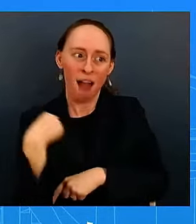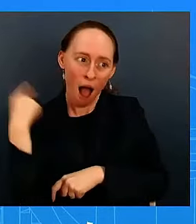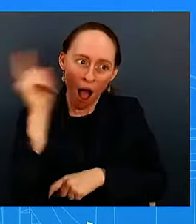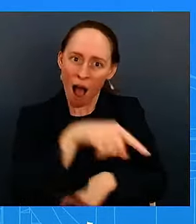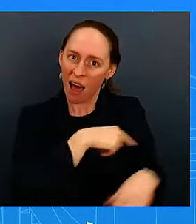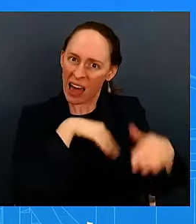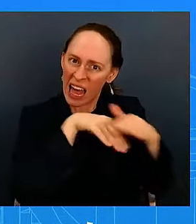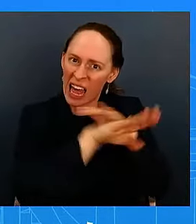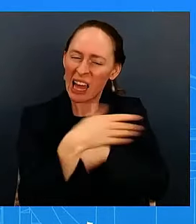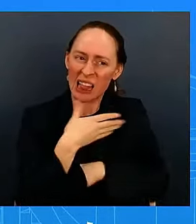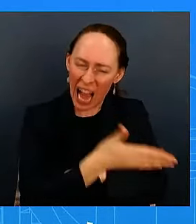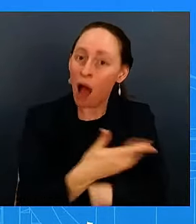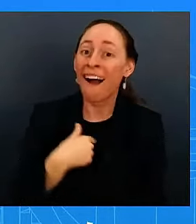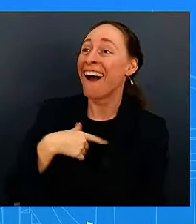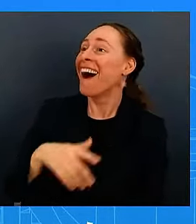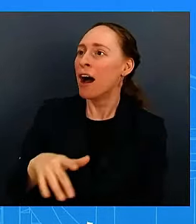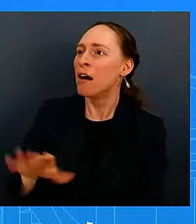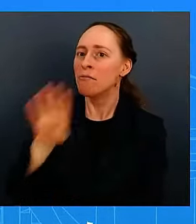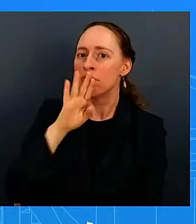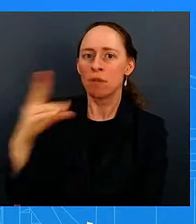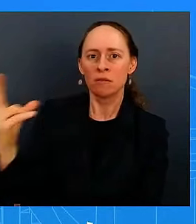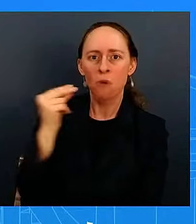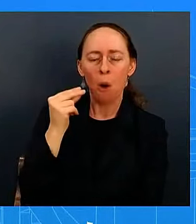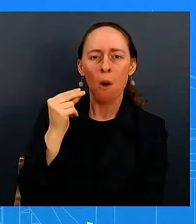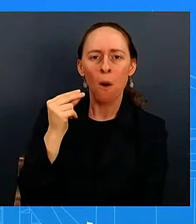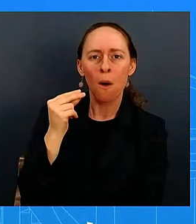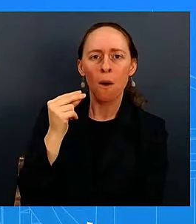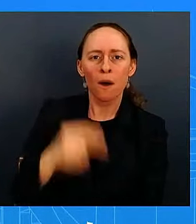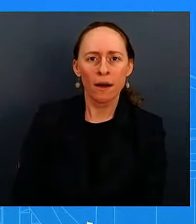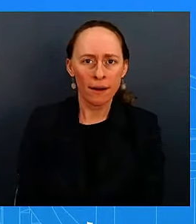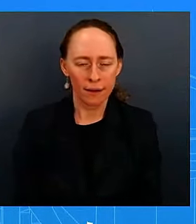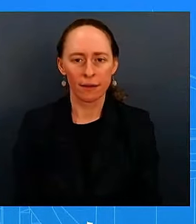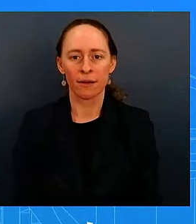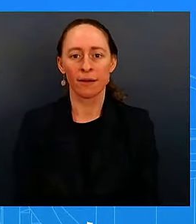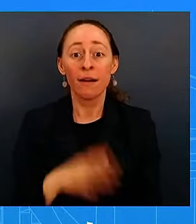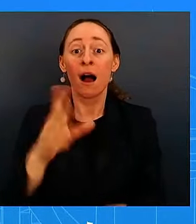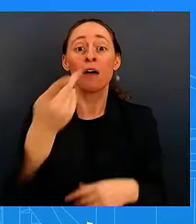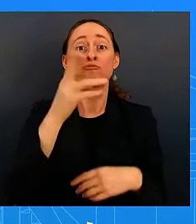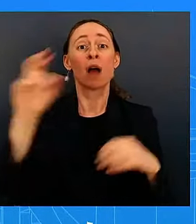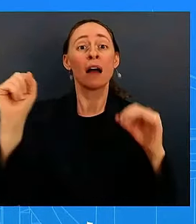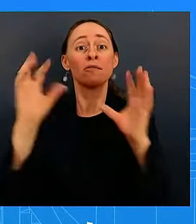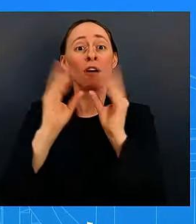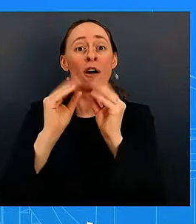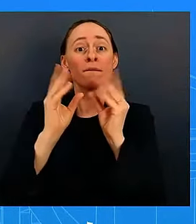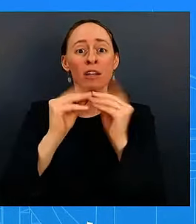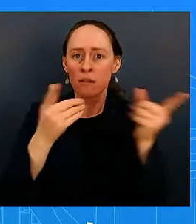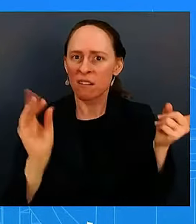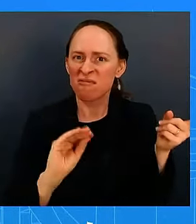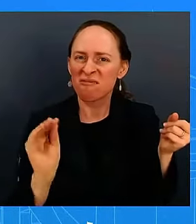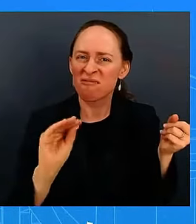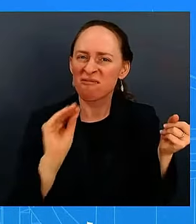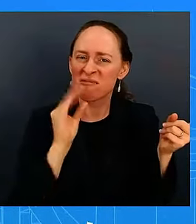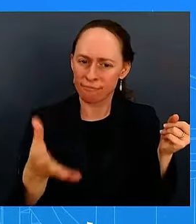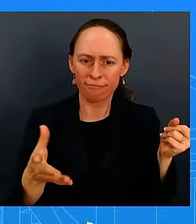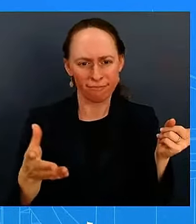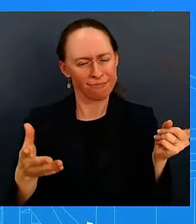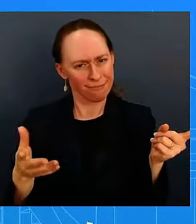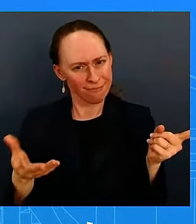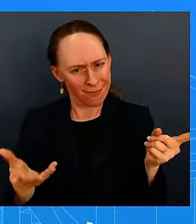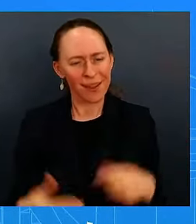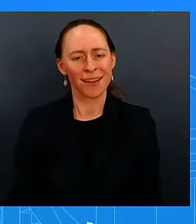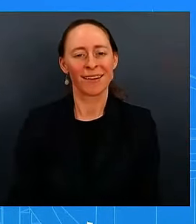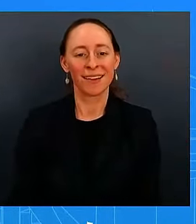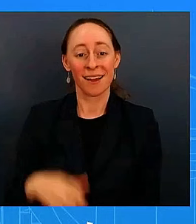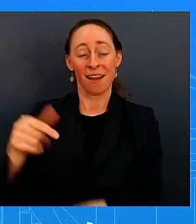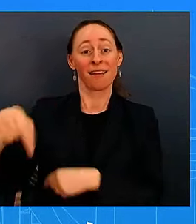there's and for this particular quad summit we're not going to have a press conference if we don't have a press conference for every every every uh